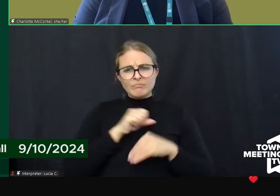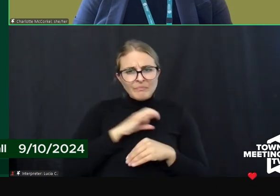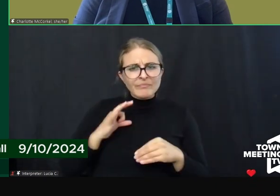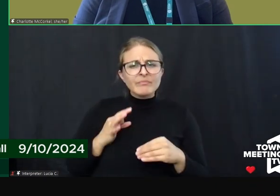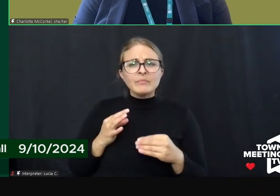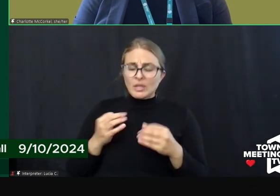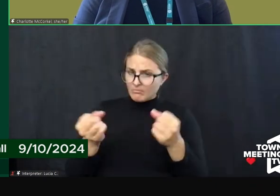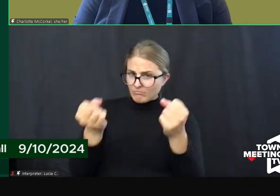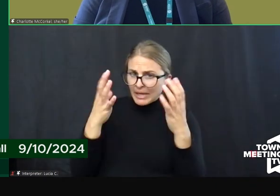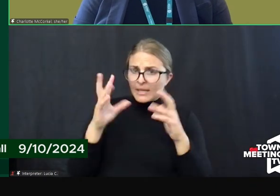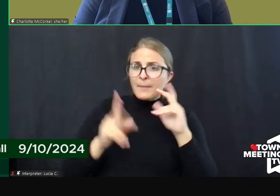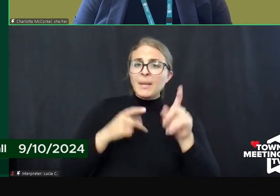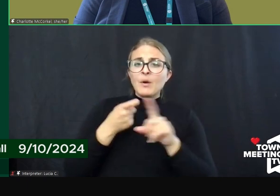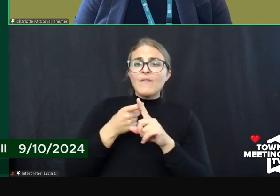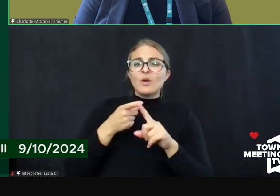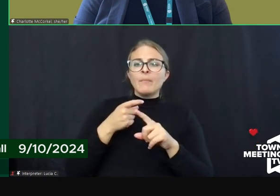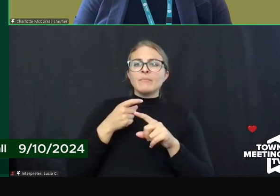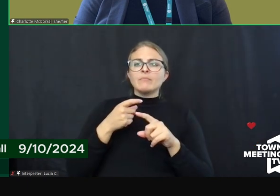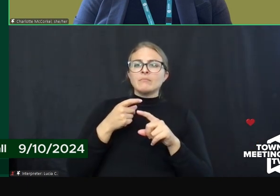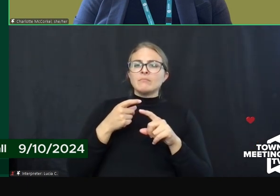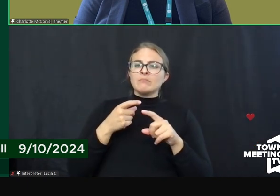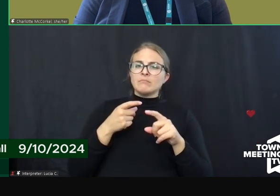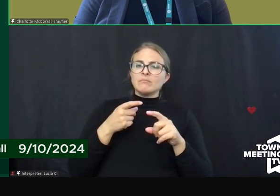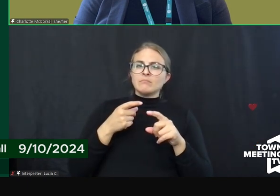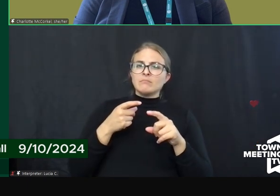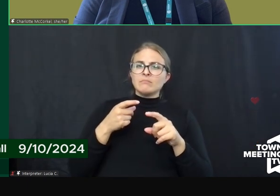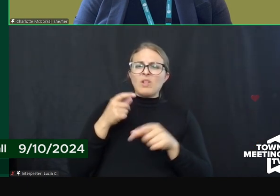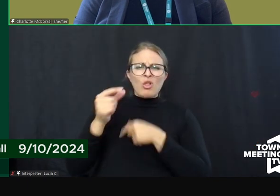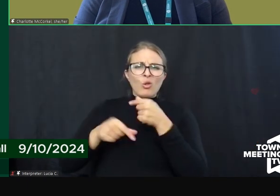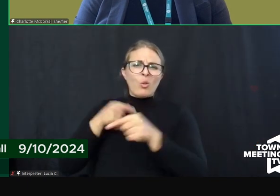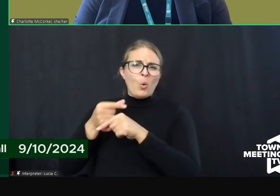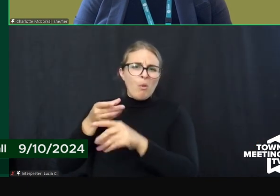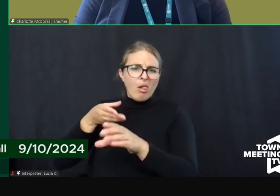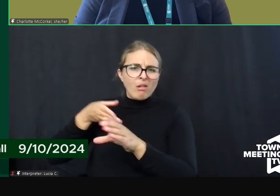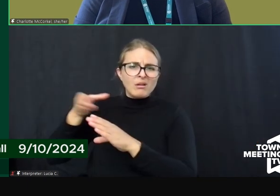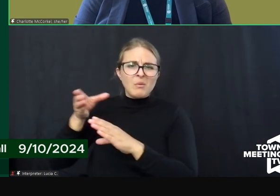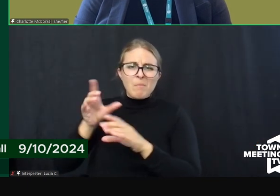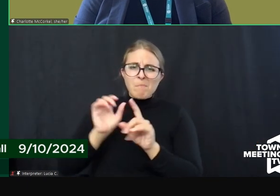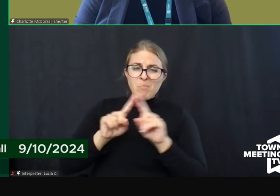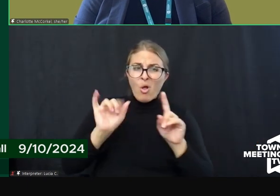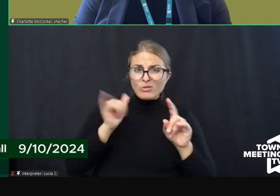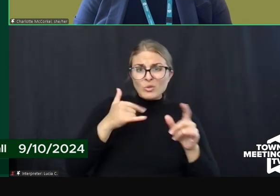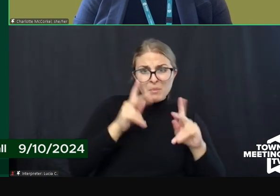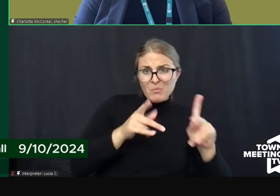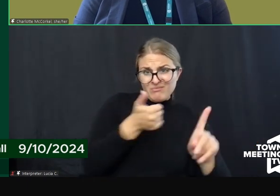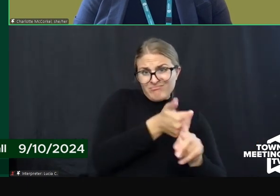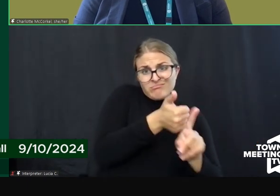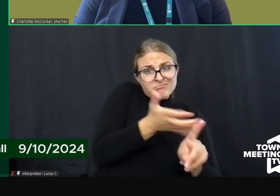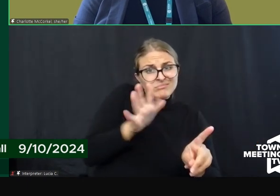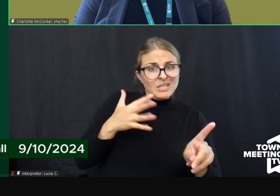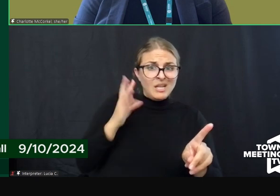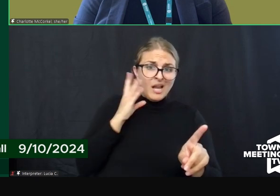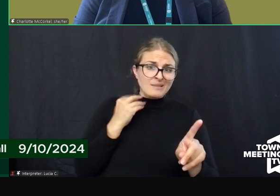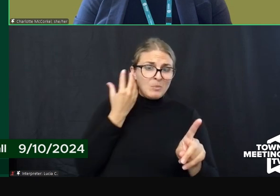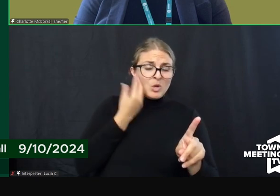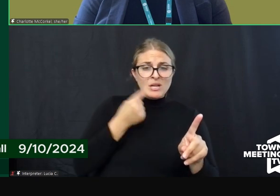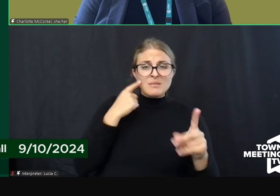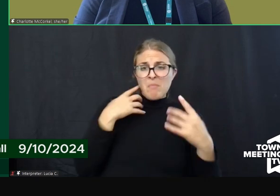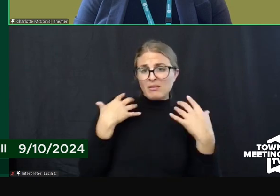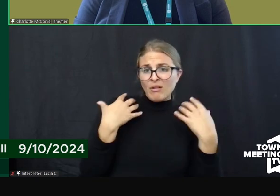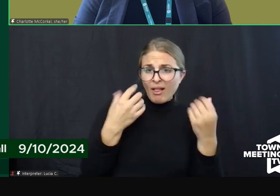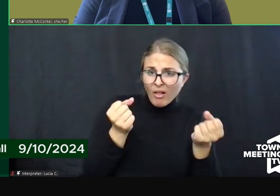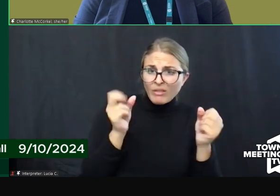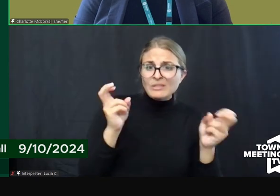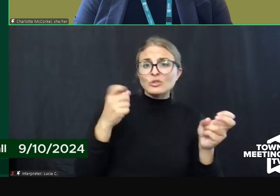of people from the global majority, but also people with lived experience of their own mental health challenges, who are very open about their recovery